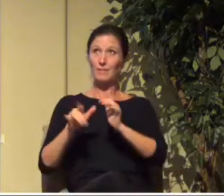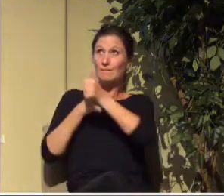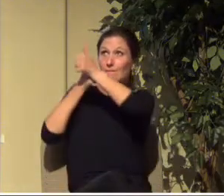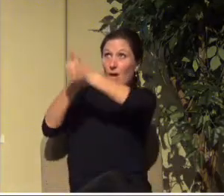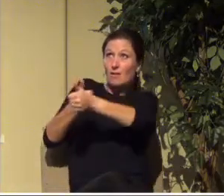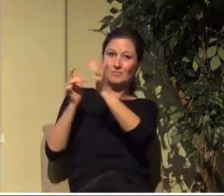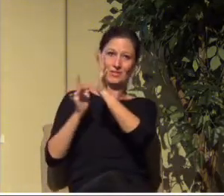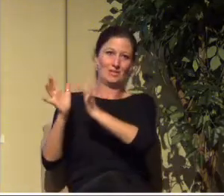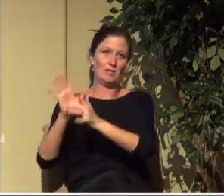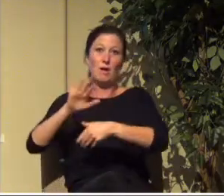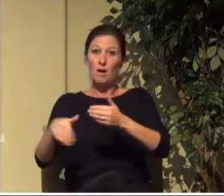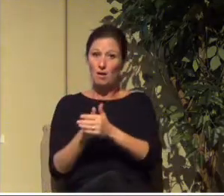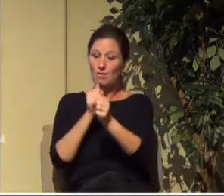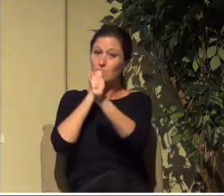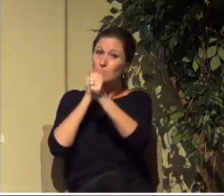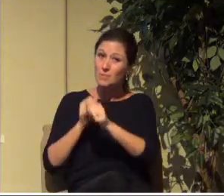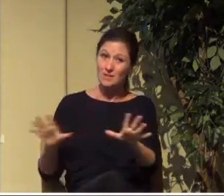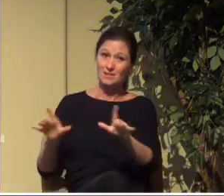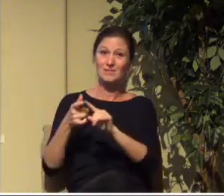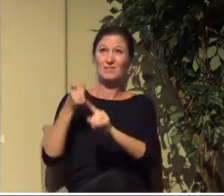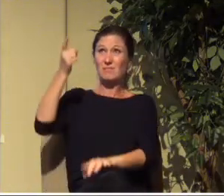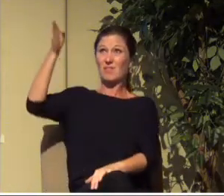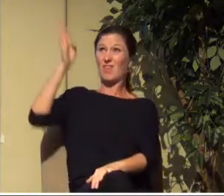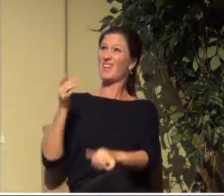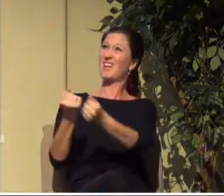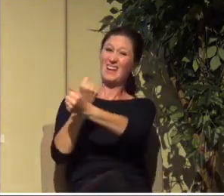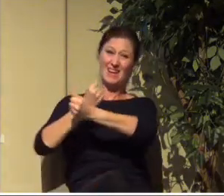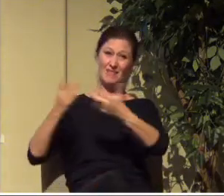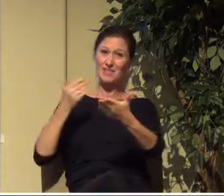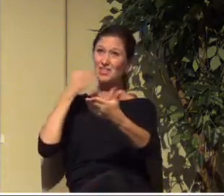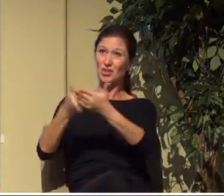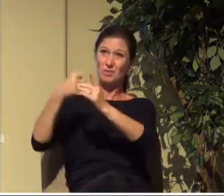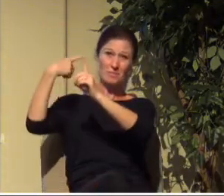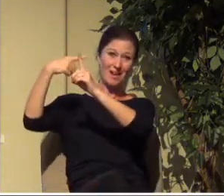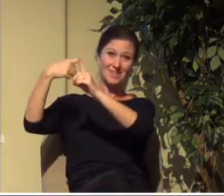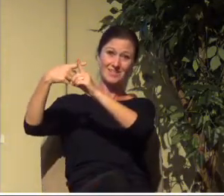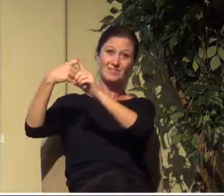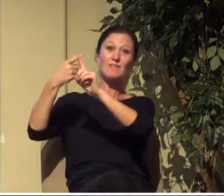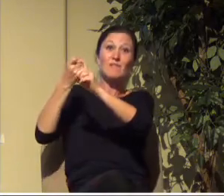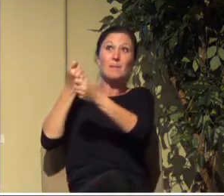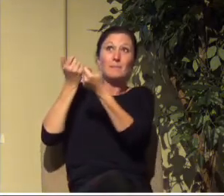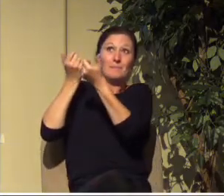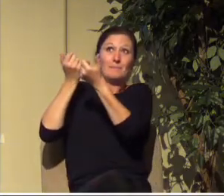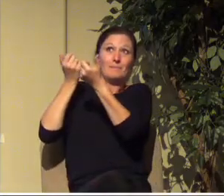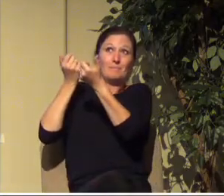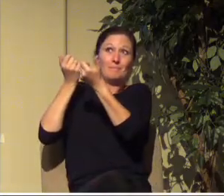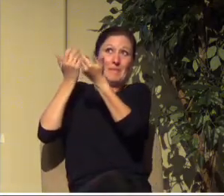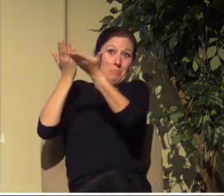All the blessings that we have from God, everything good, comes to us because we are in Christ.